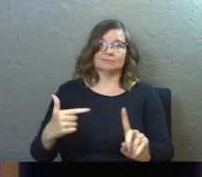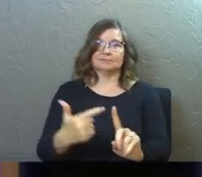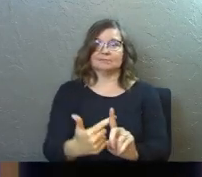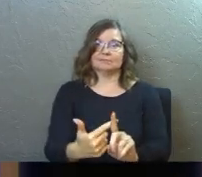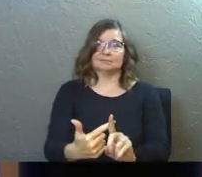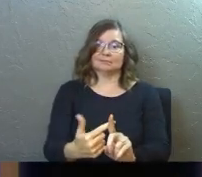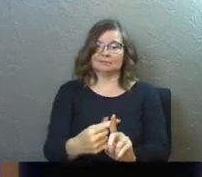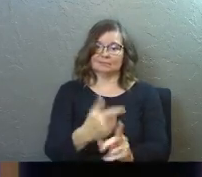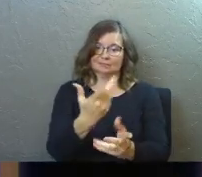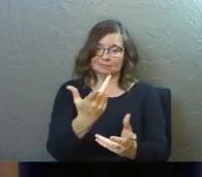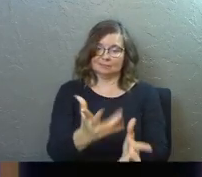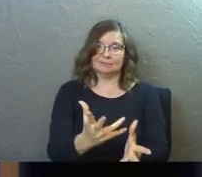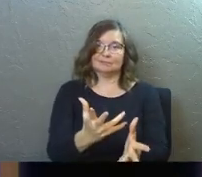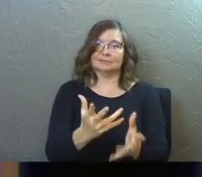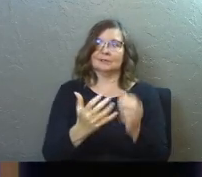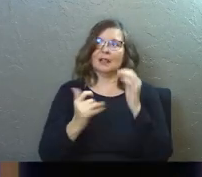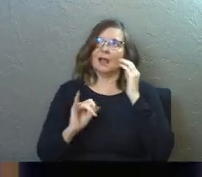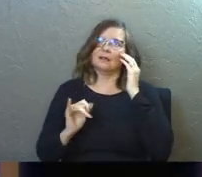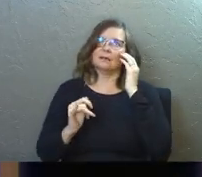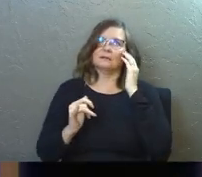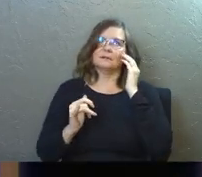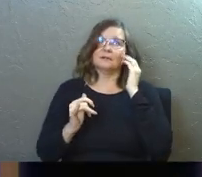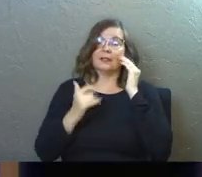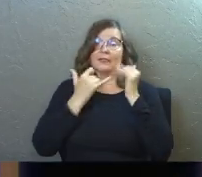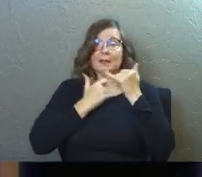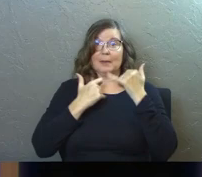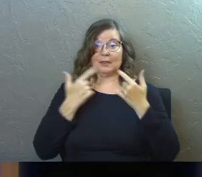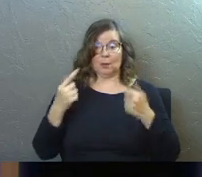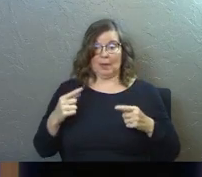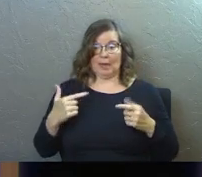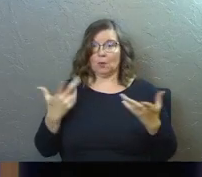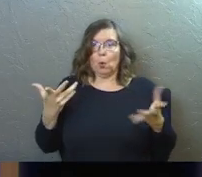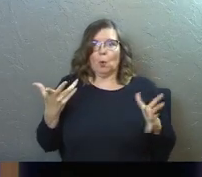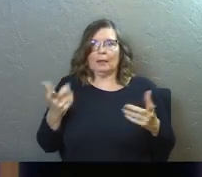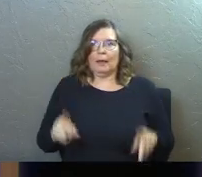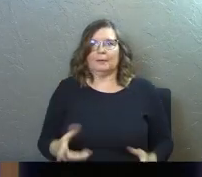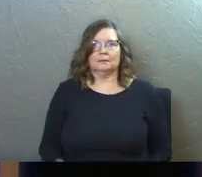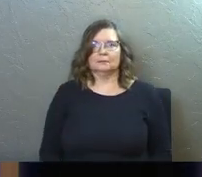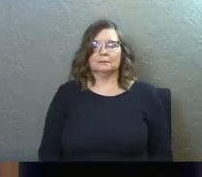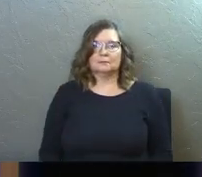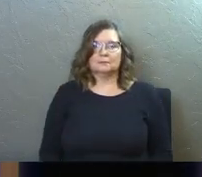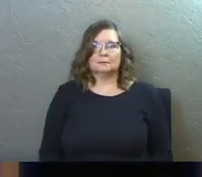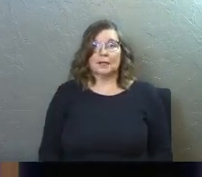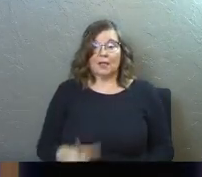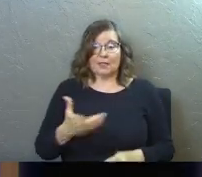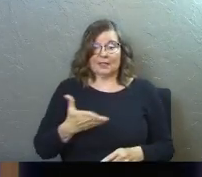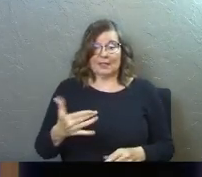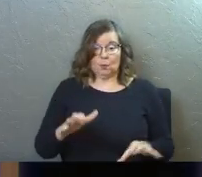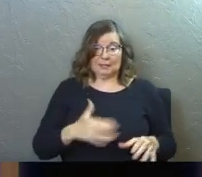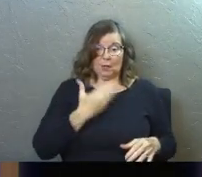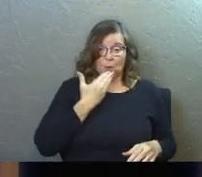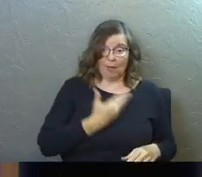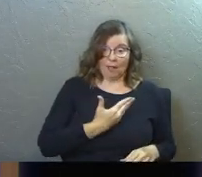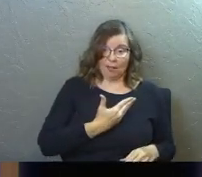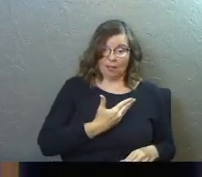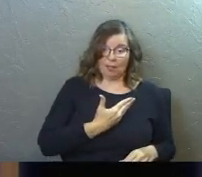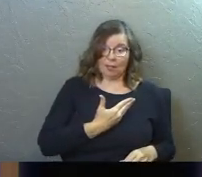that's sealed, right? Like signed and sealed, like, like the mistakes that we've made, they're made. And the things we did well,